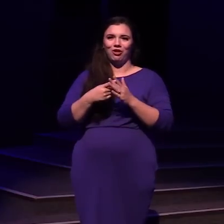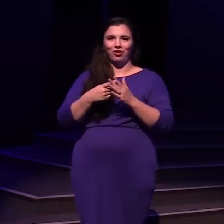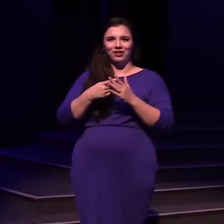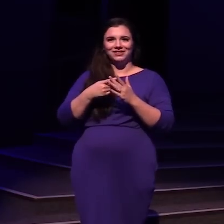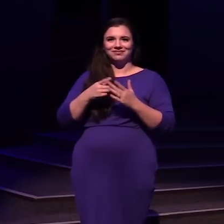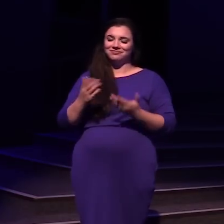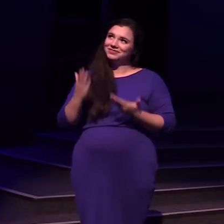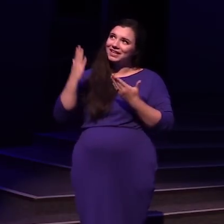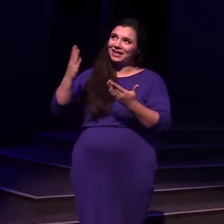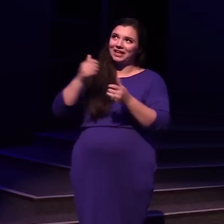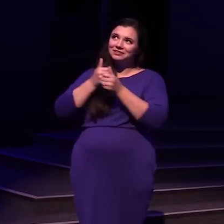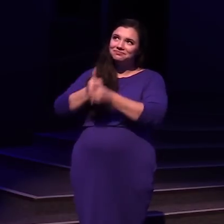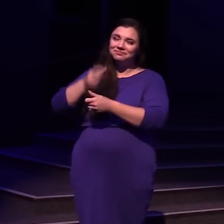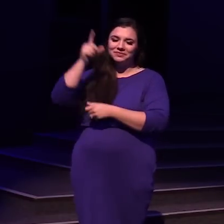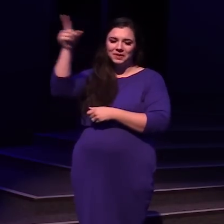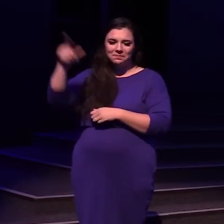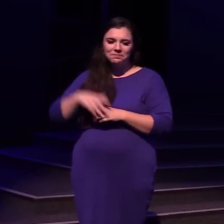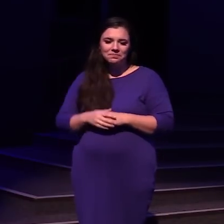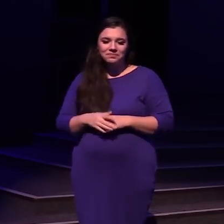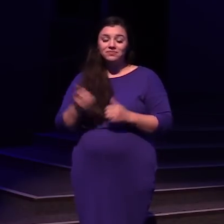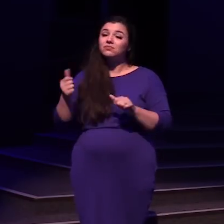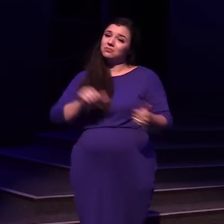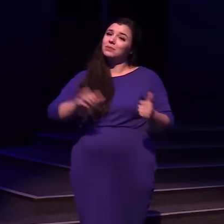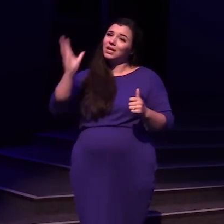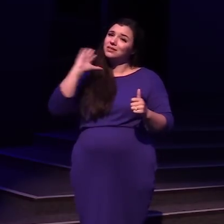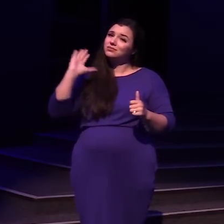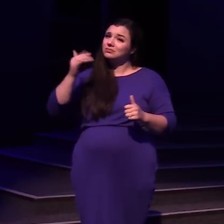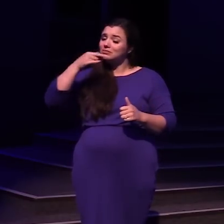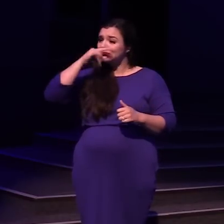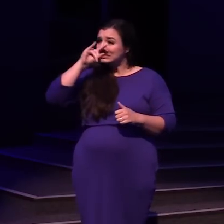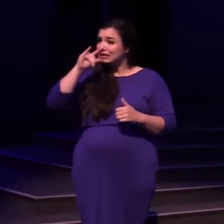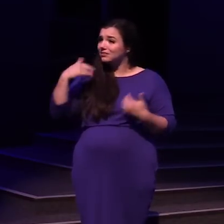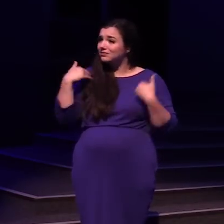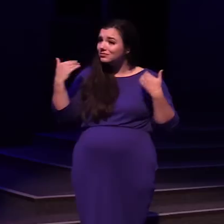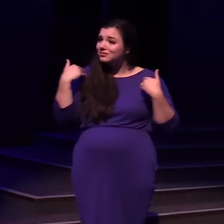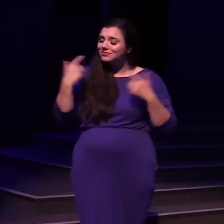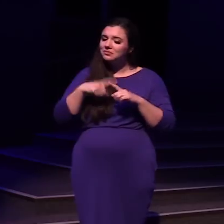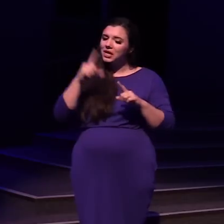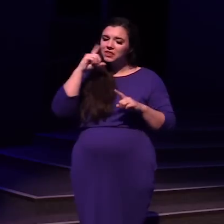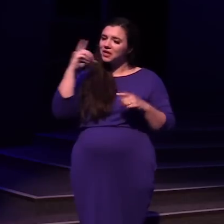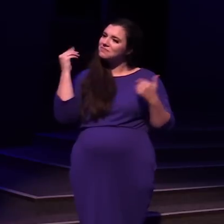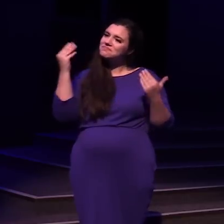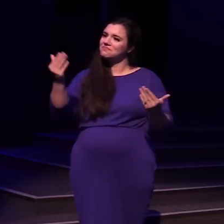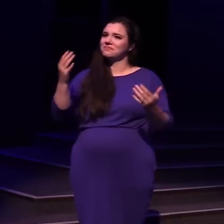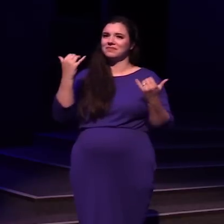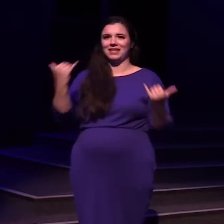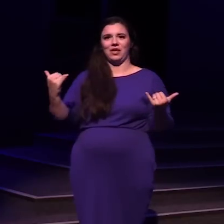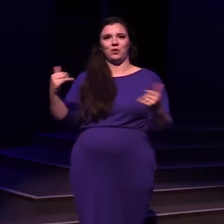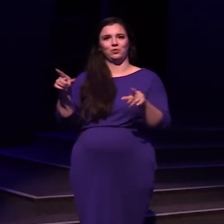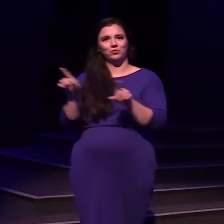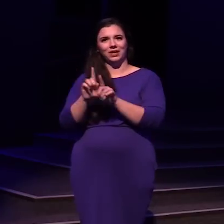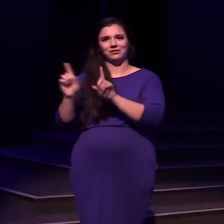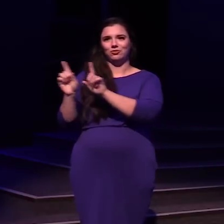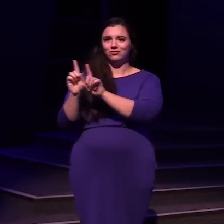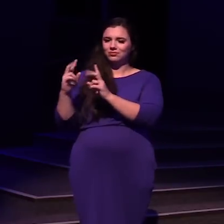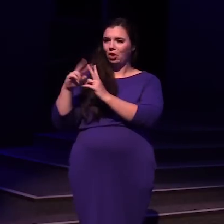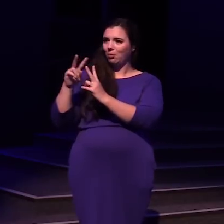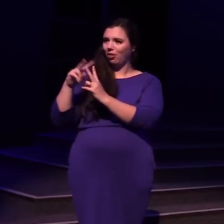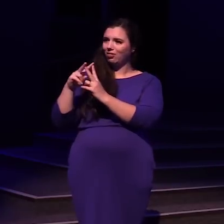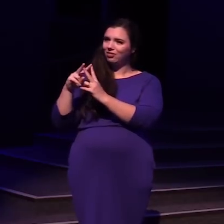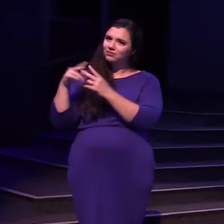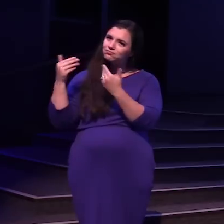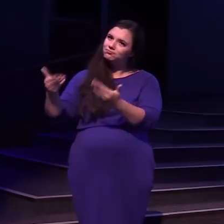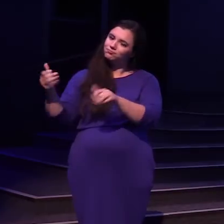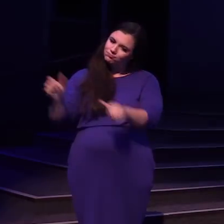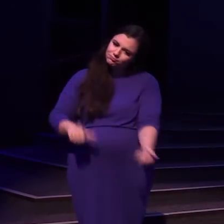Lord We were both baptized when we were younger And I just thought we would go in as a couple together And just make